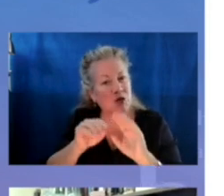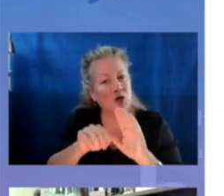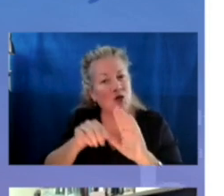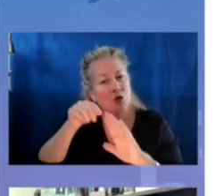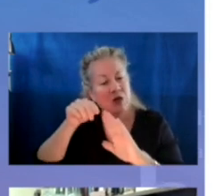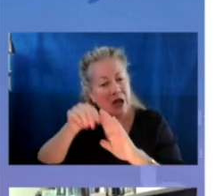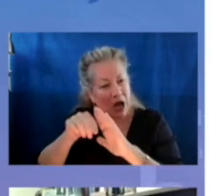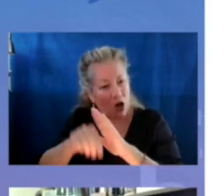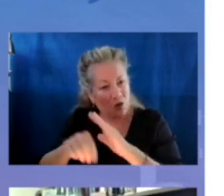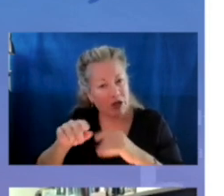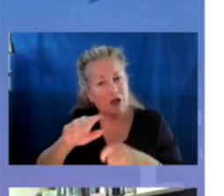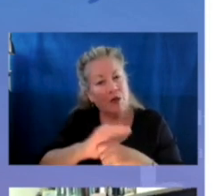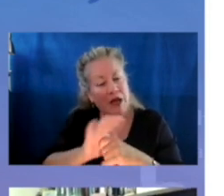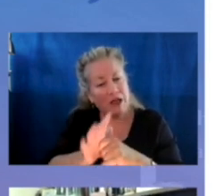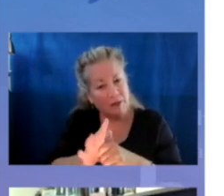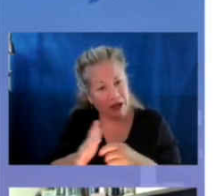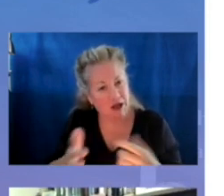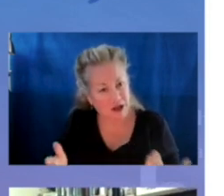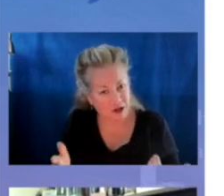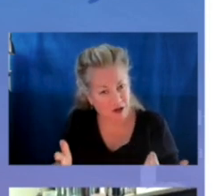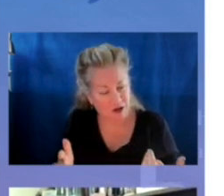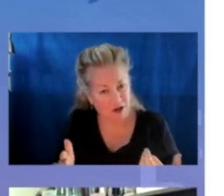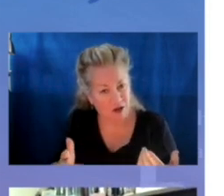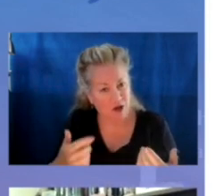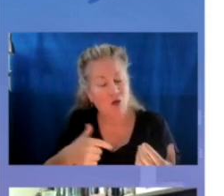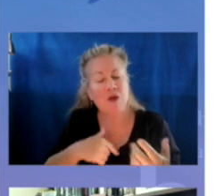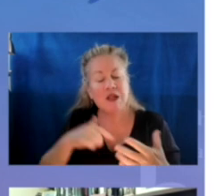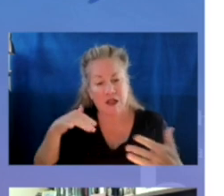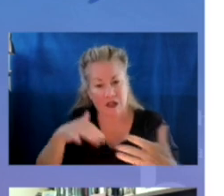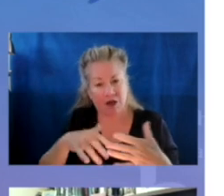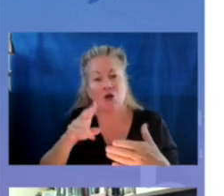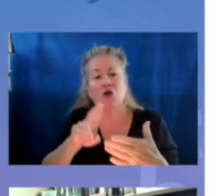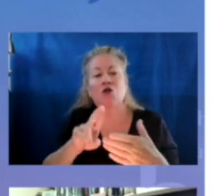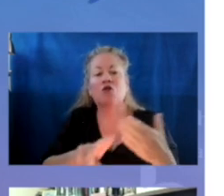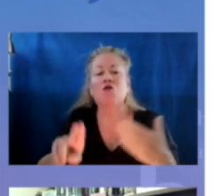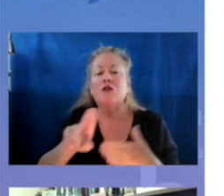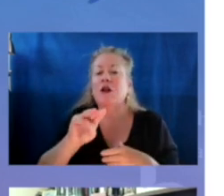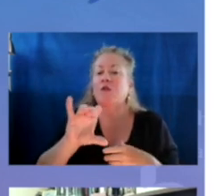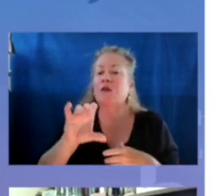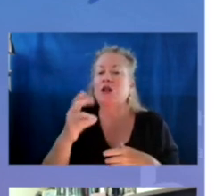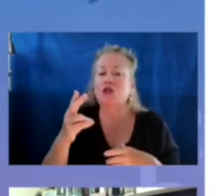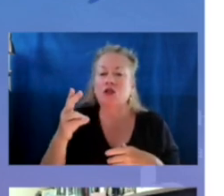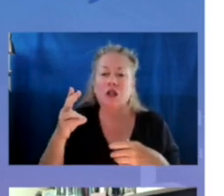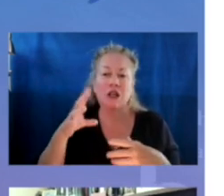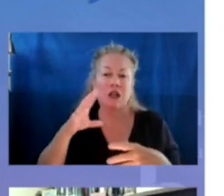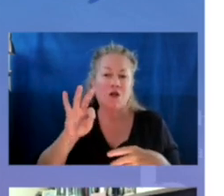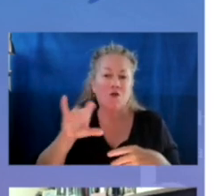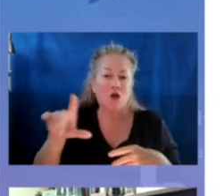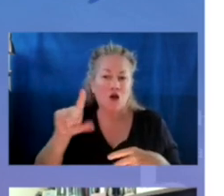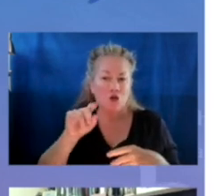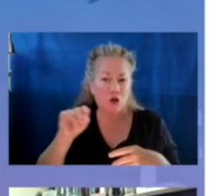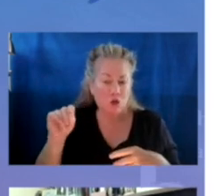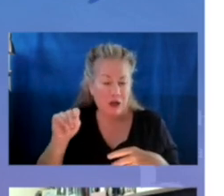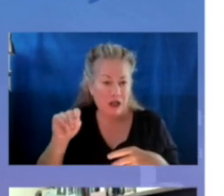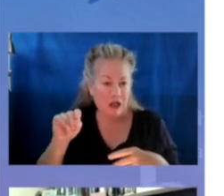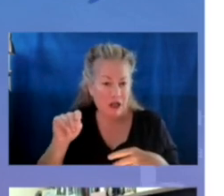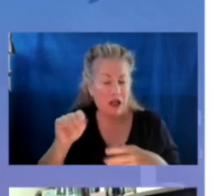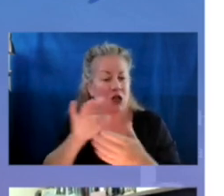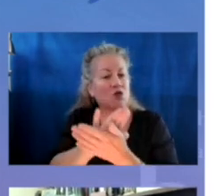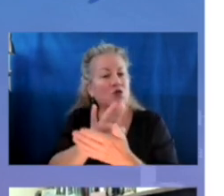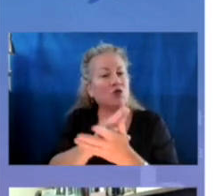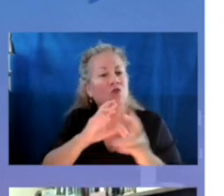going down in the pandemic. We did a study with the University of Michigan in the fall of 2020, and